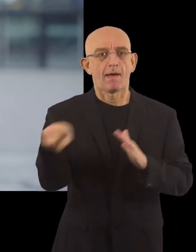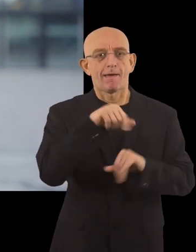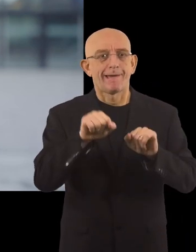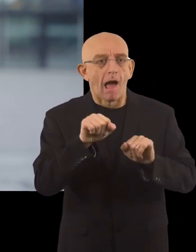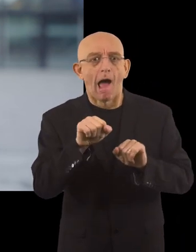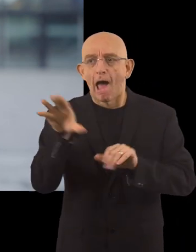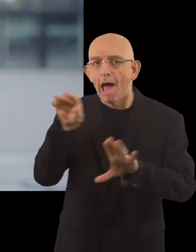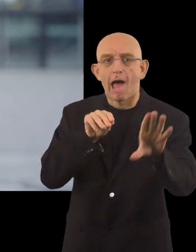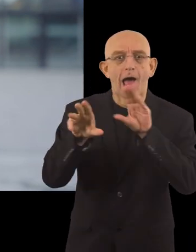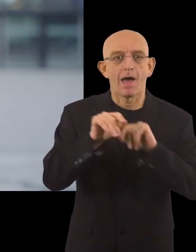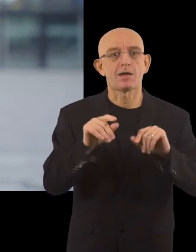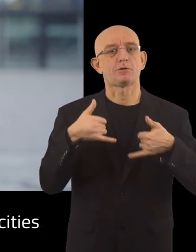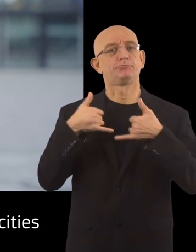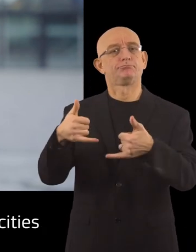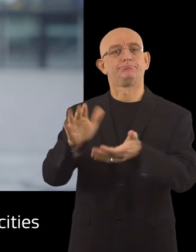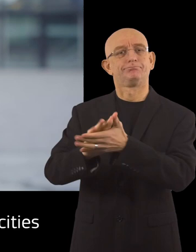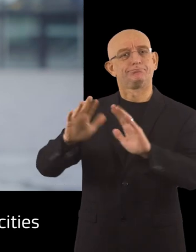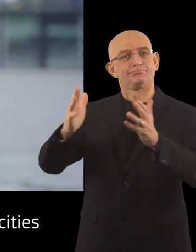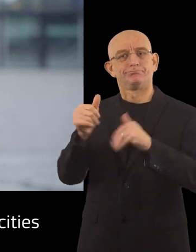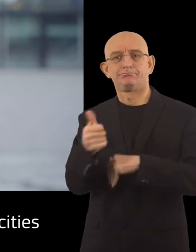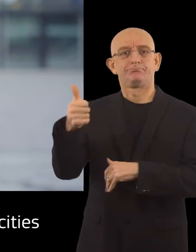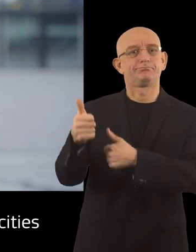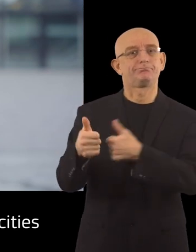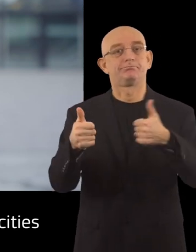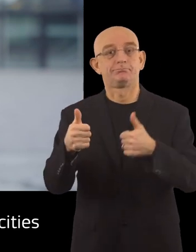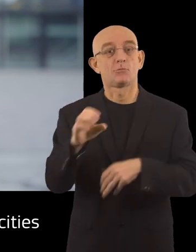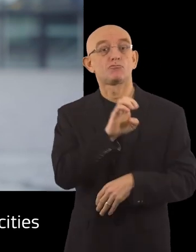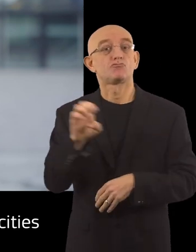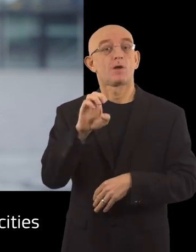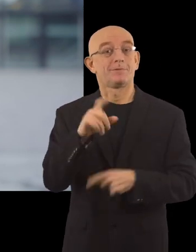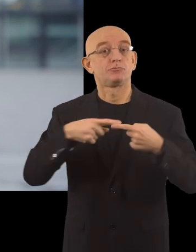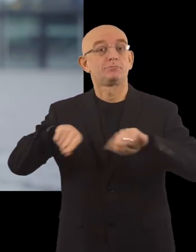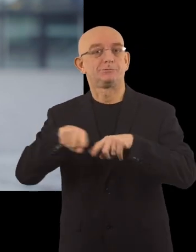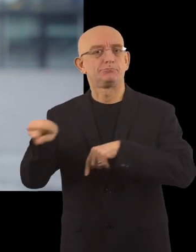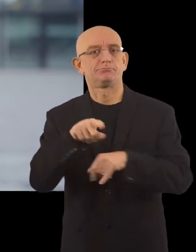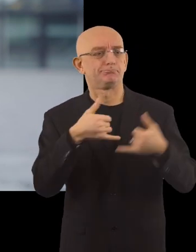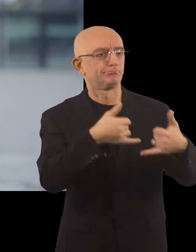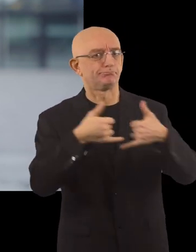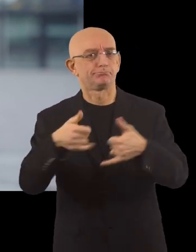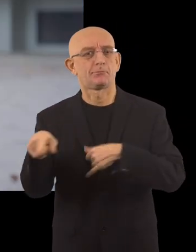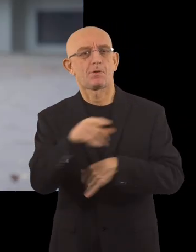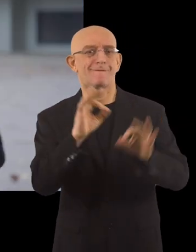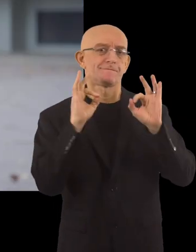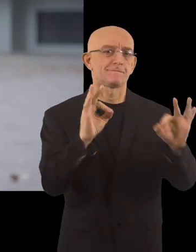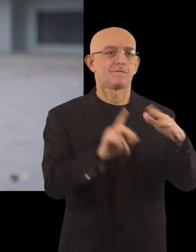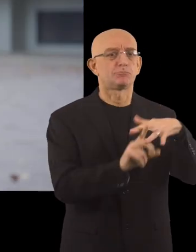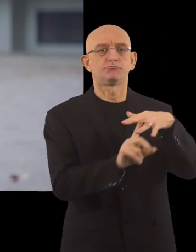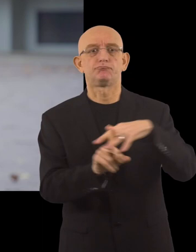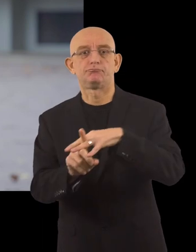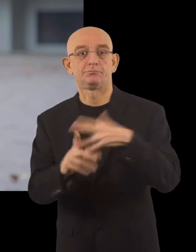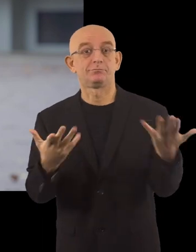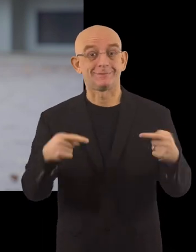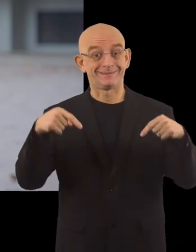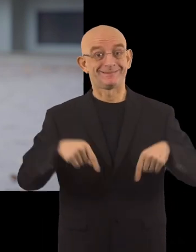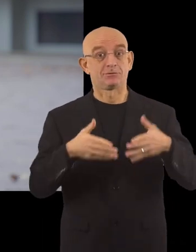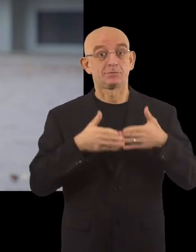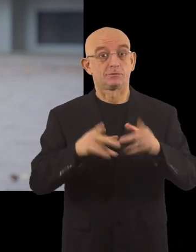other and to award the frontrunners, the European Commission grants an award to cities that really stand out in accessibility. At this location,